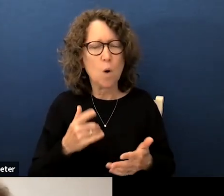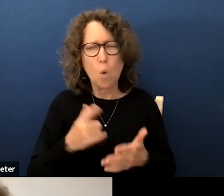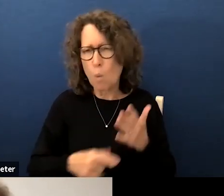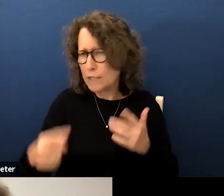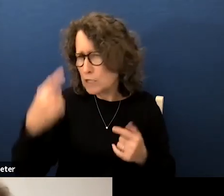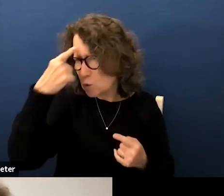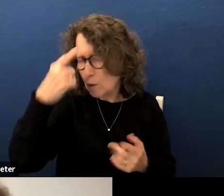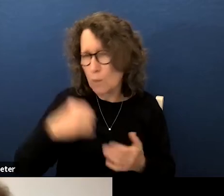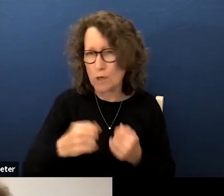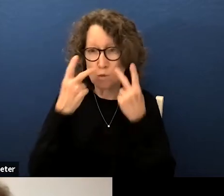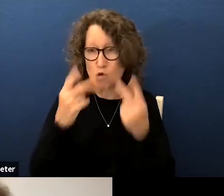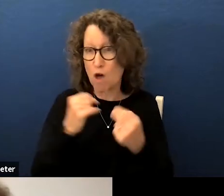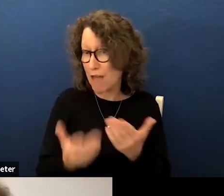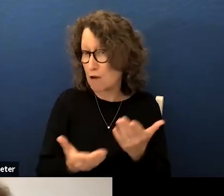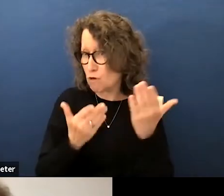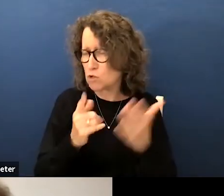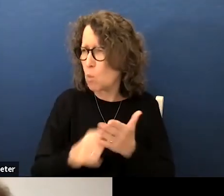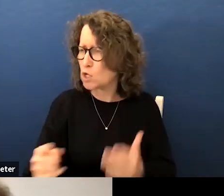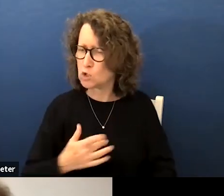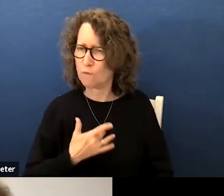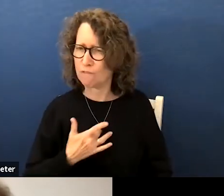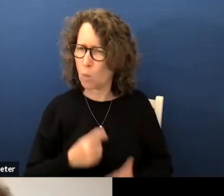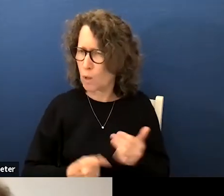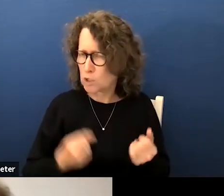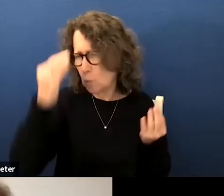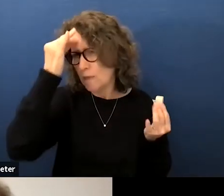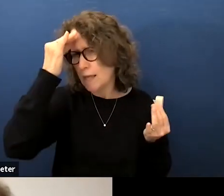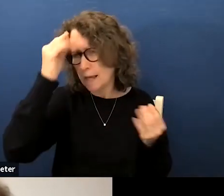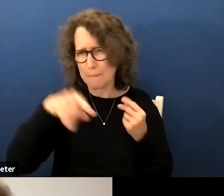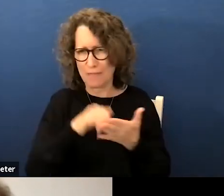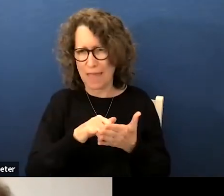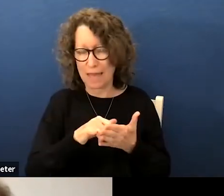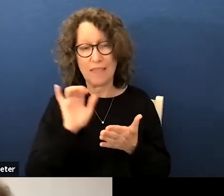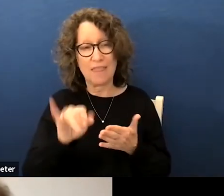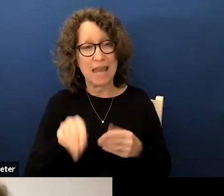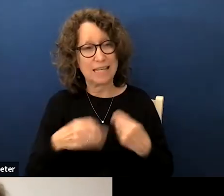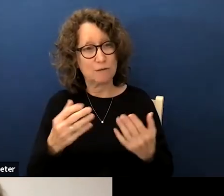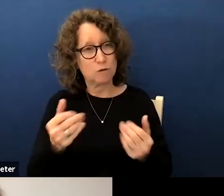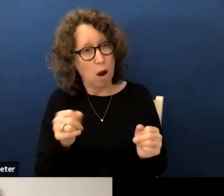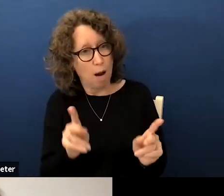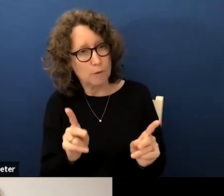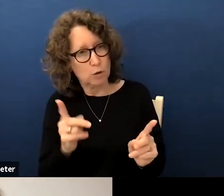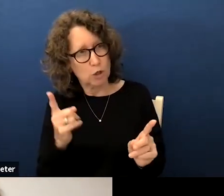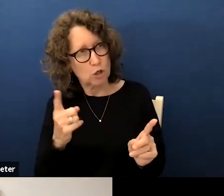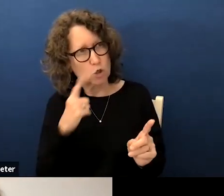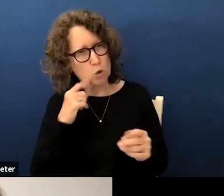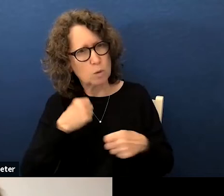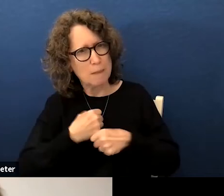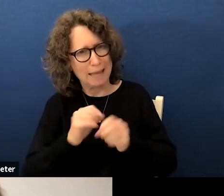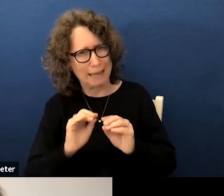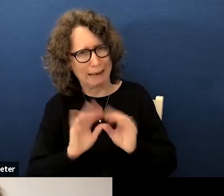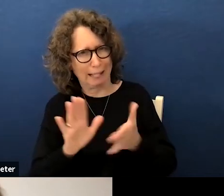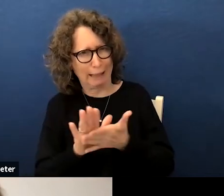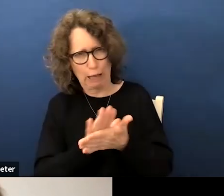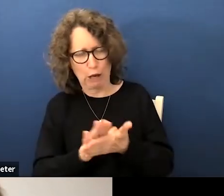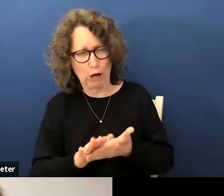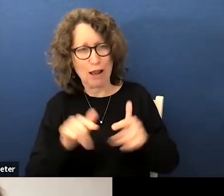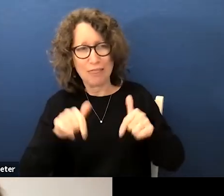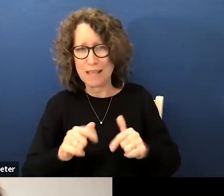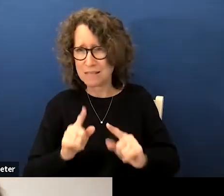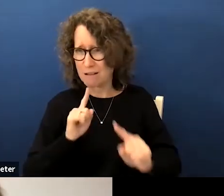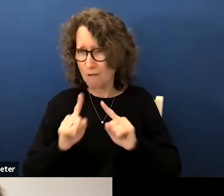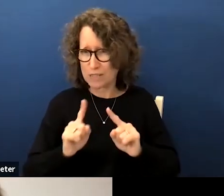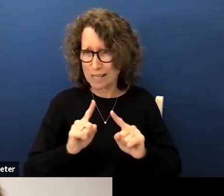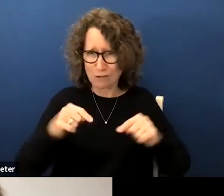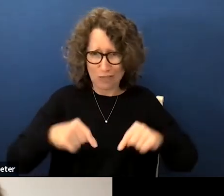think when you saw this resolution what did you feel what did you think about that so that gives you the opportunity to clear it up because this conversation